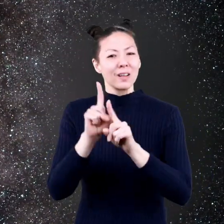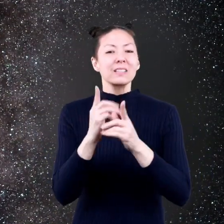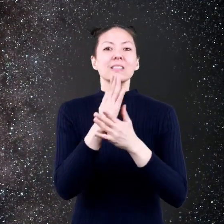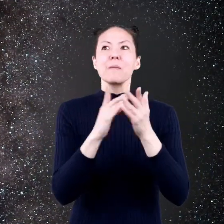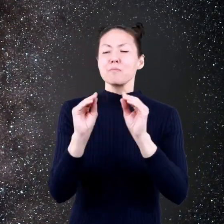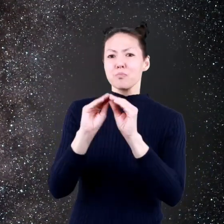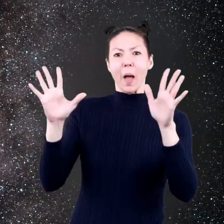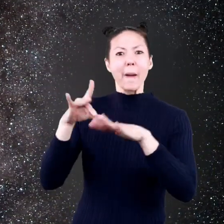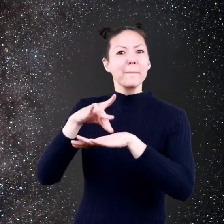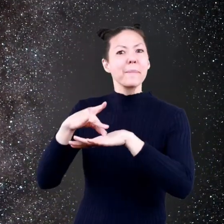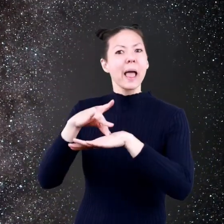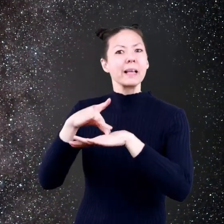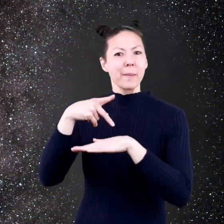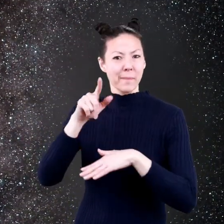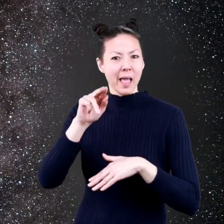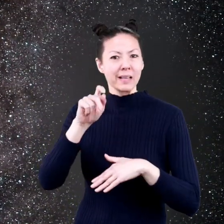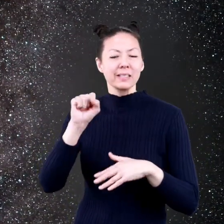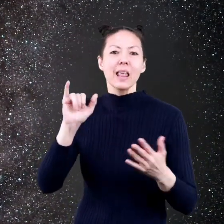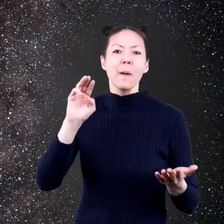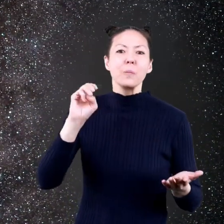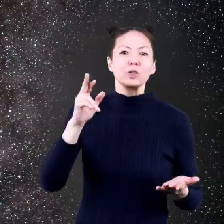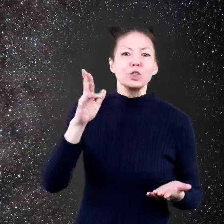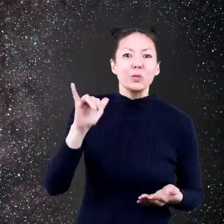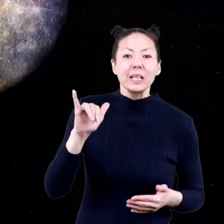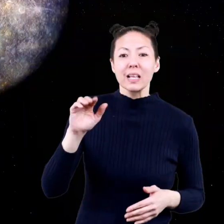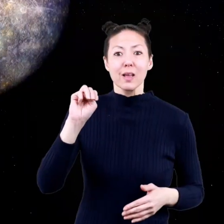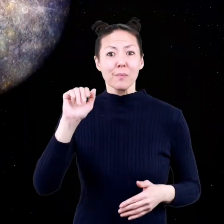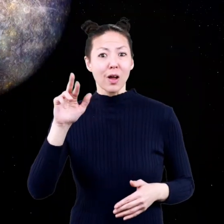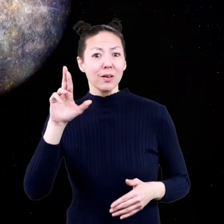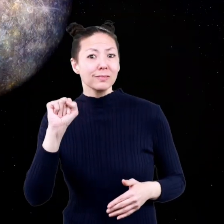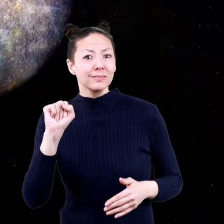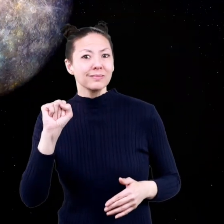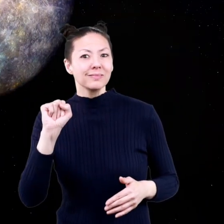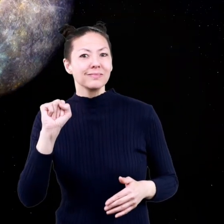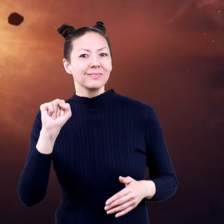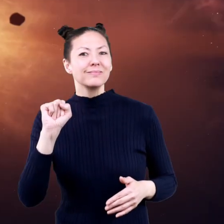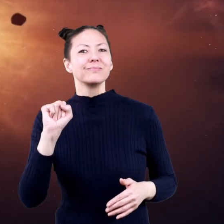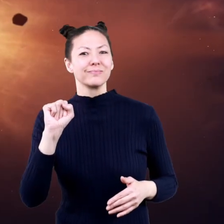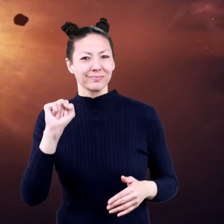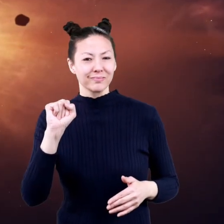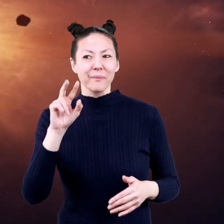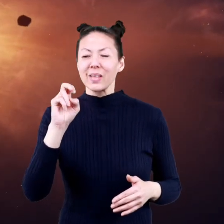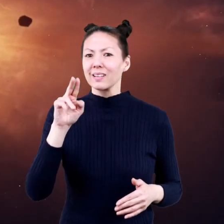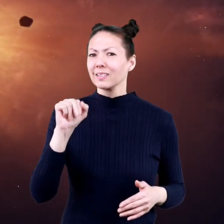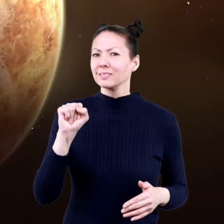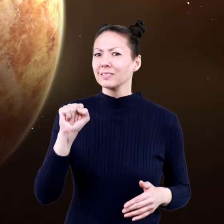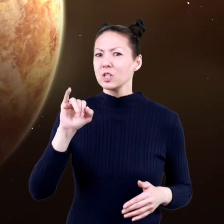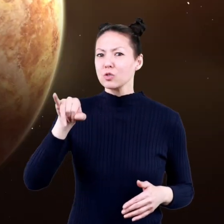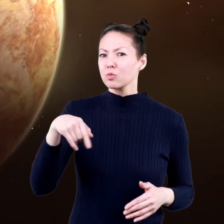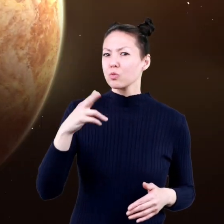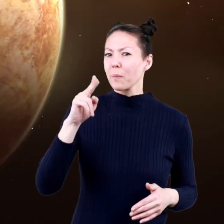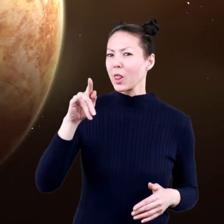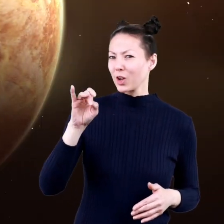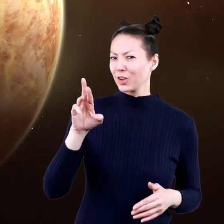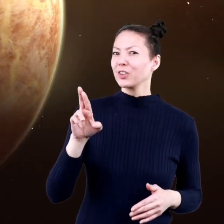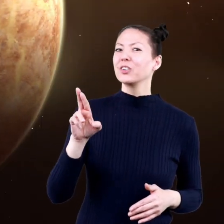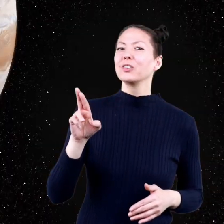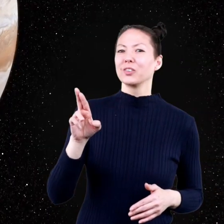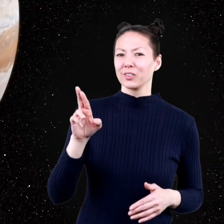and some are the brightest planets, like Mercury, Mars, Venus,